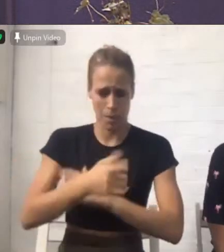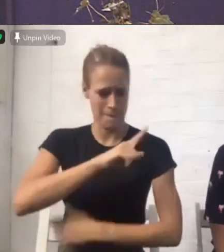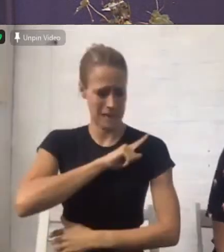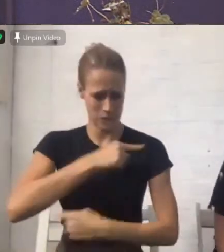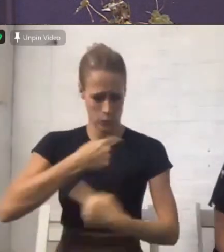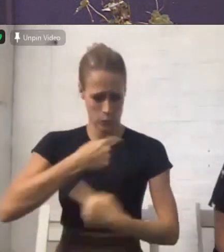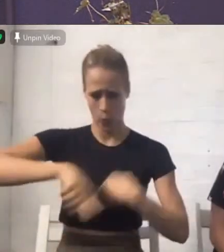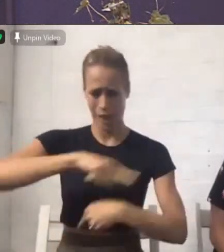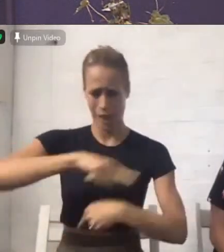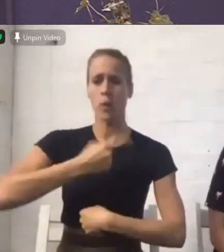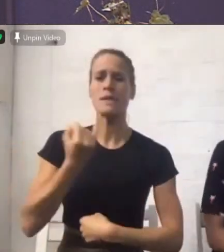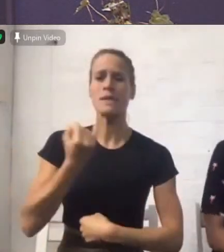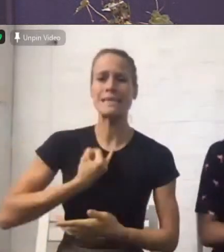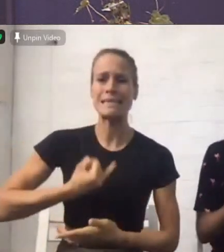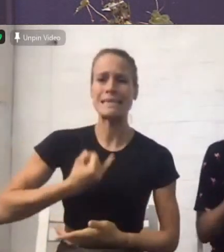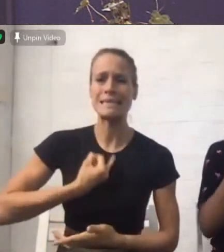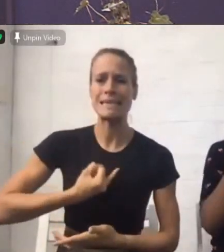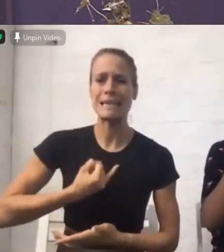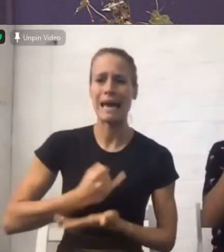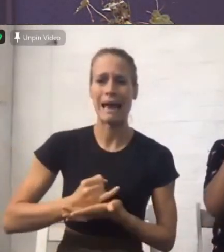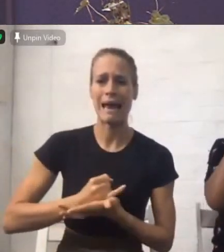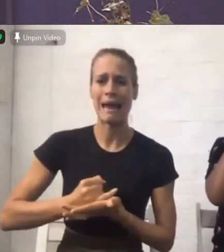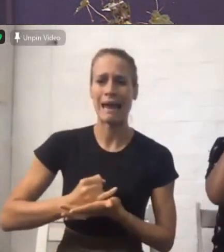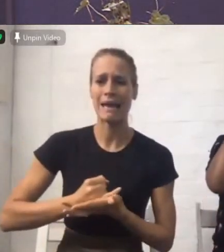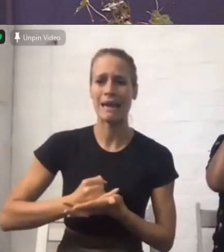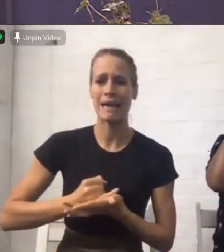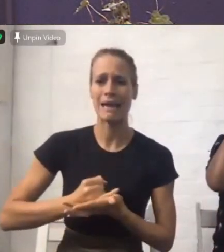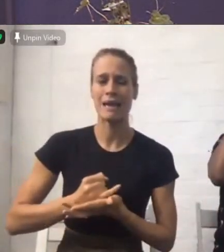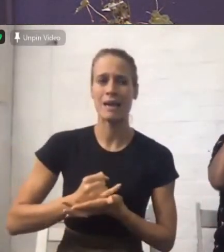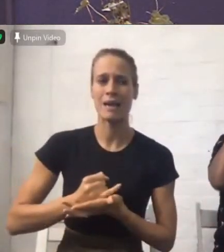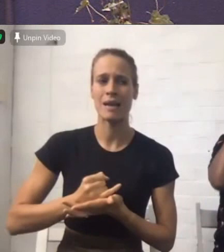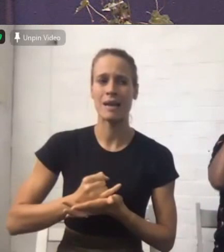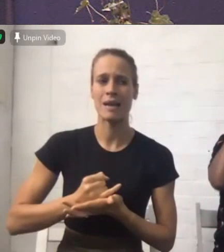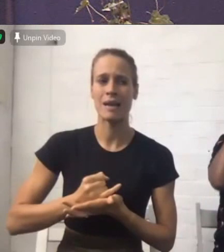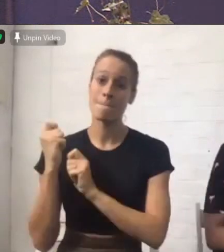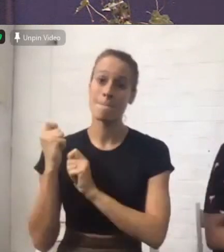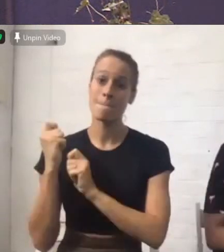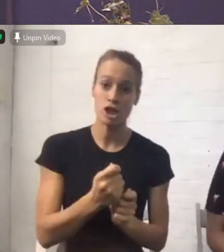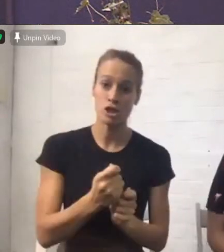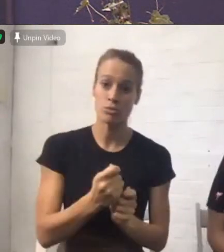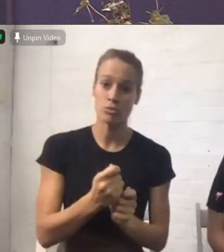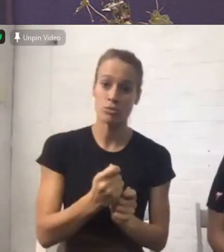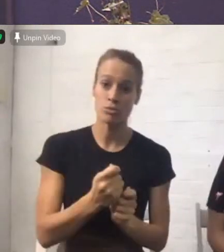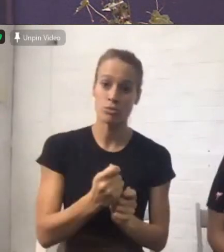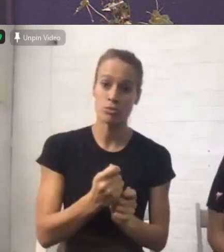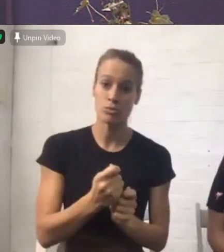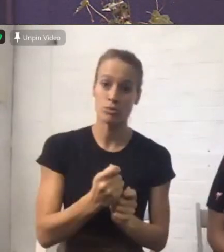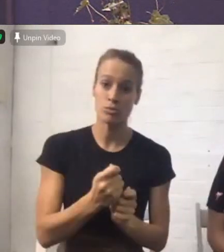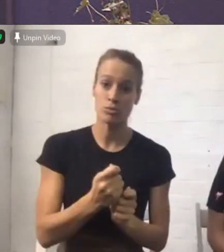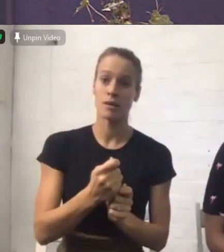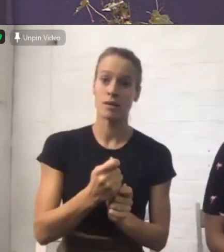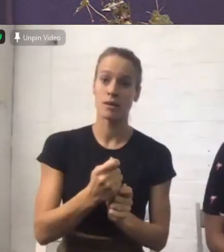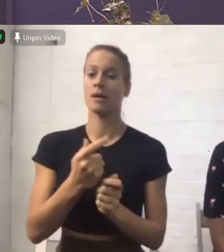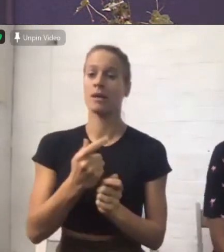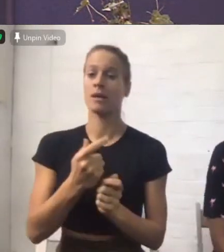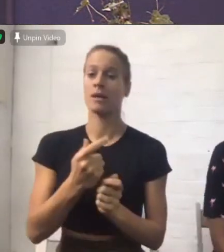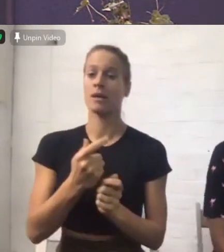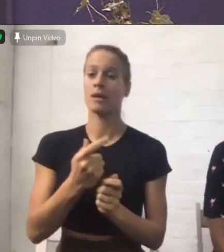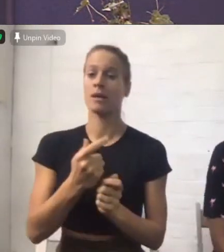us shalom was on him and by his wounds we are healed